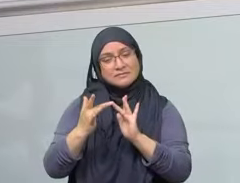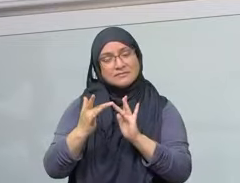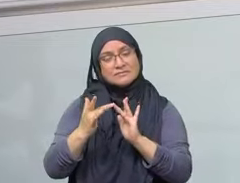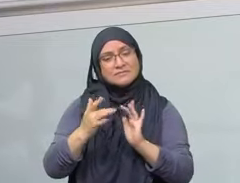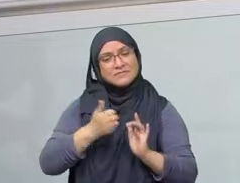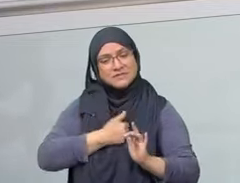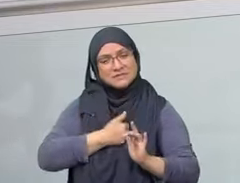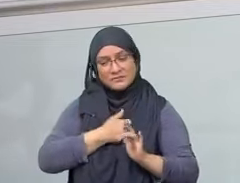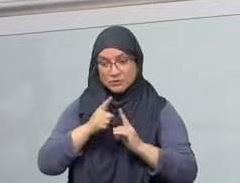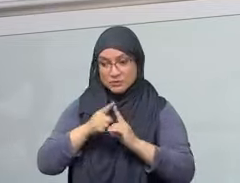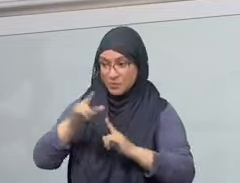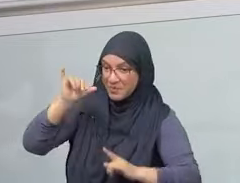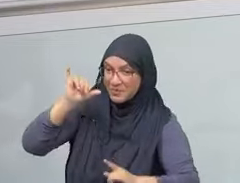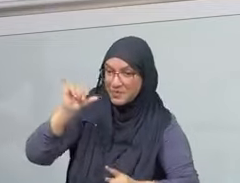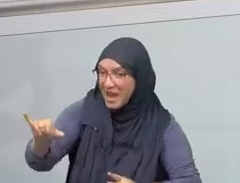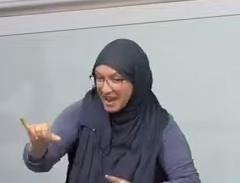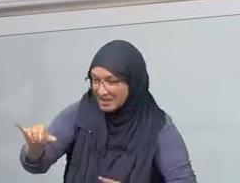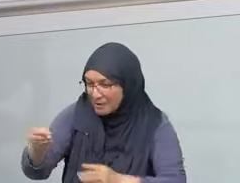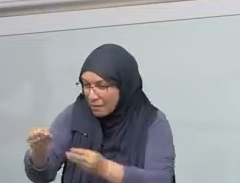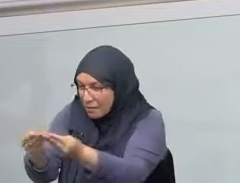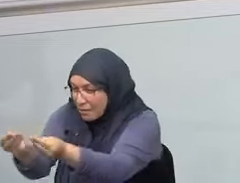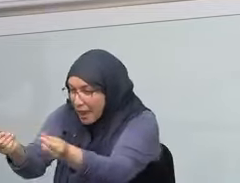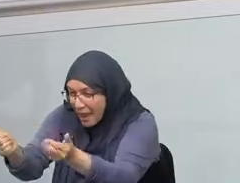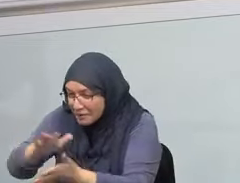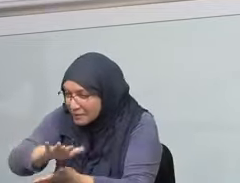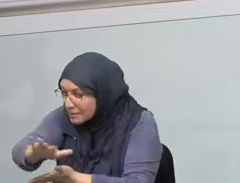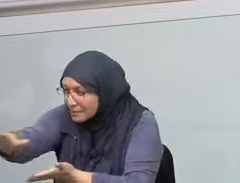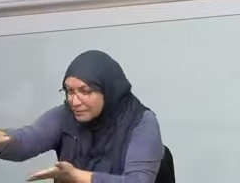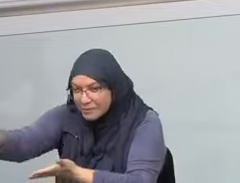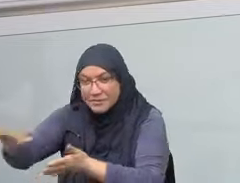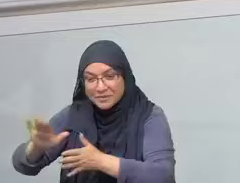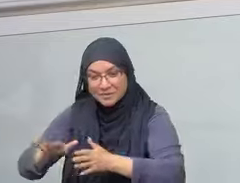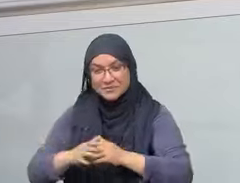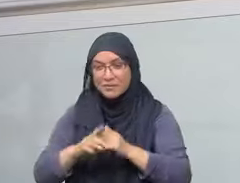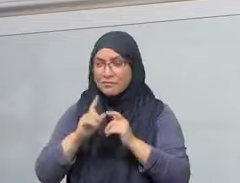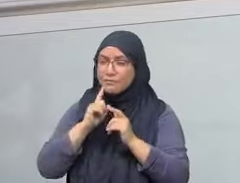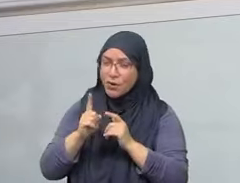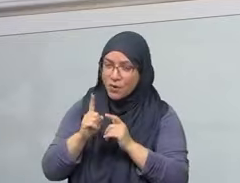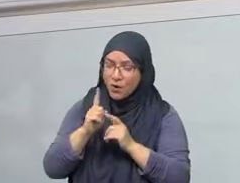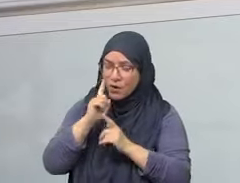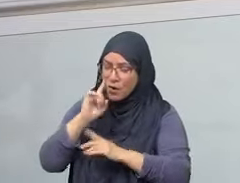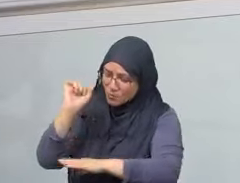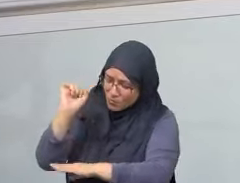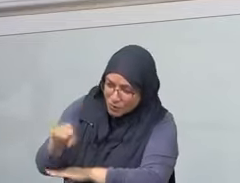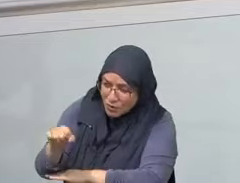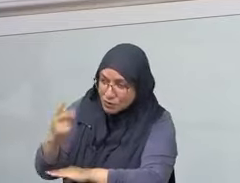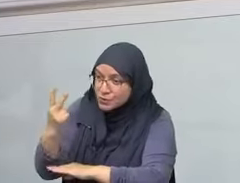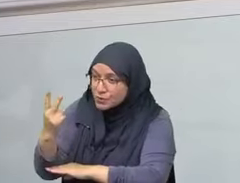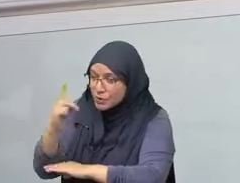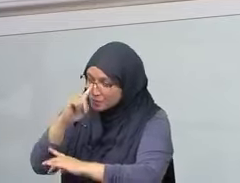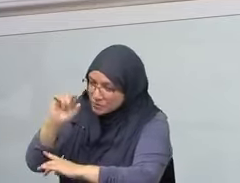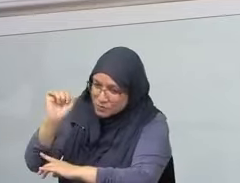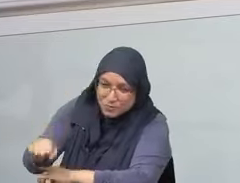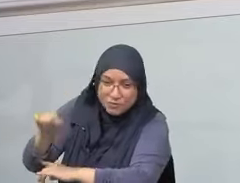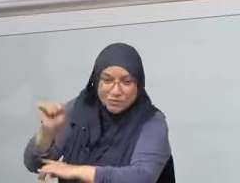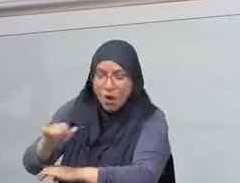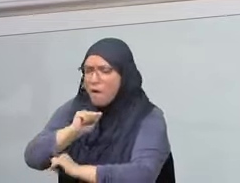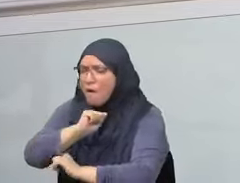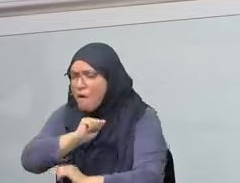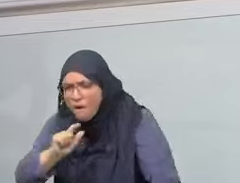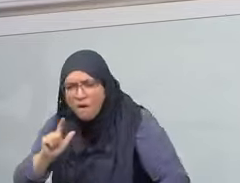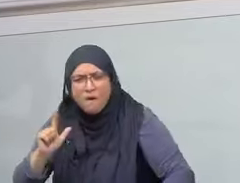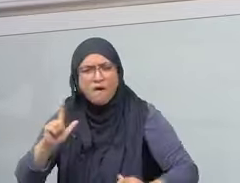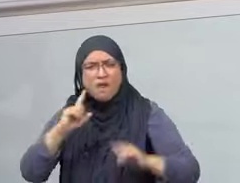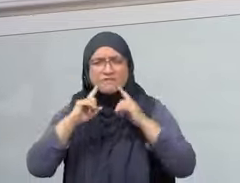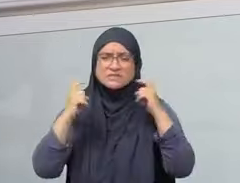of the Prophets, that we pray our two raka'as there. And subhanAllah as I was reading this hadith, dear brothers and sisters, and I was thinking about